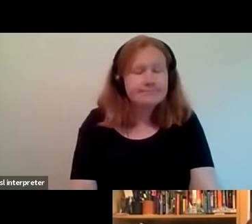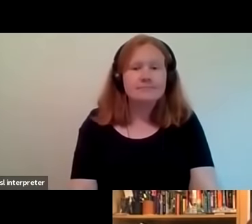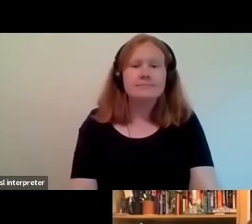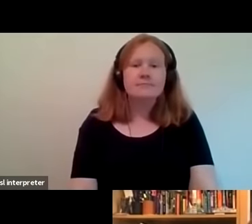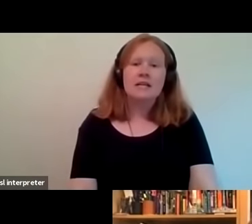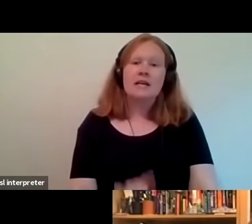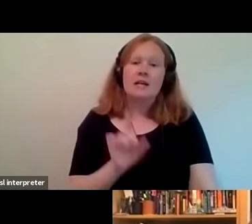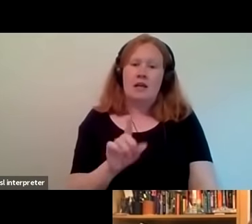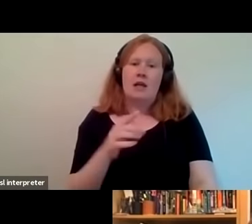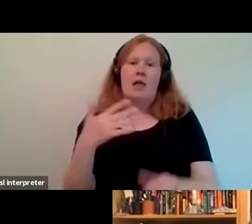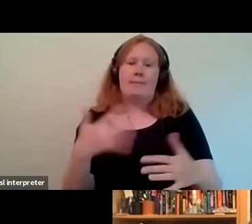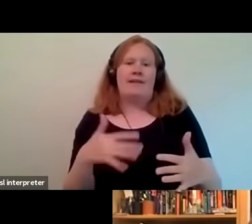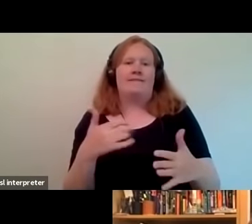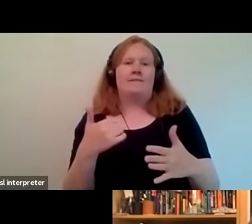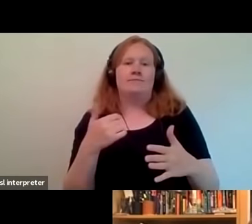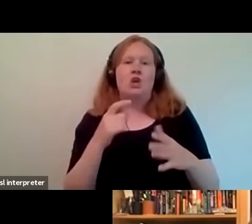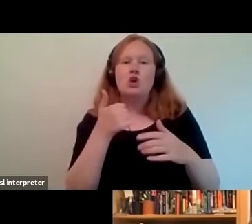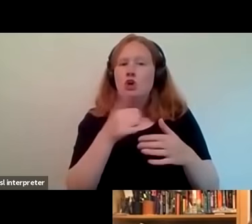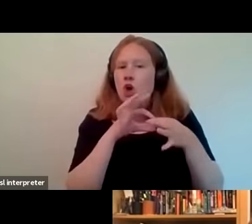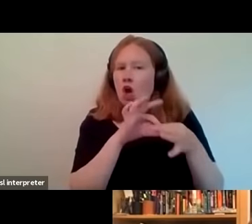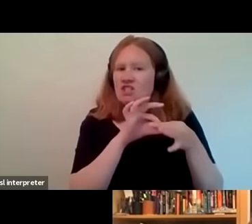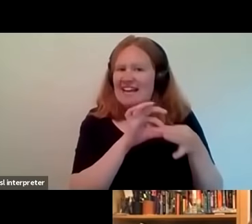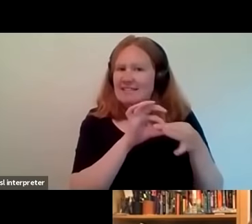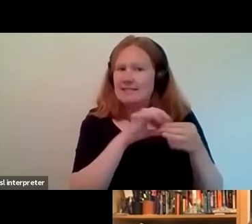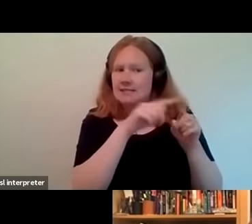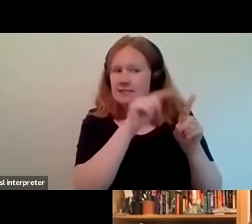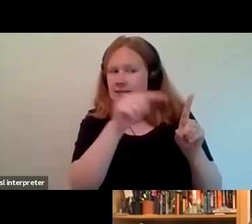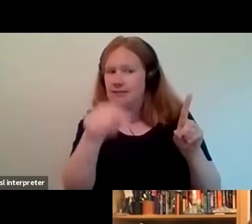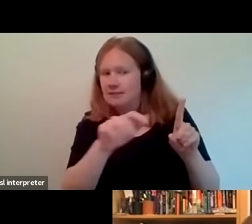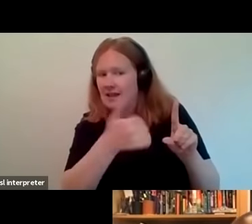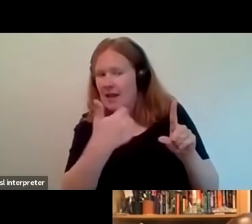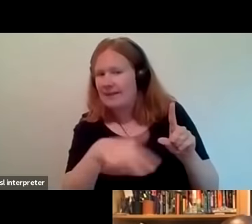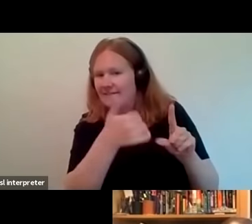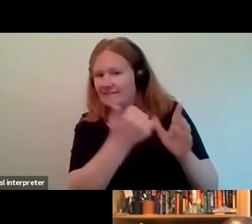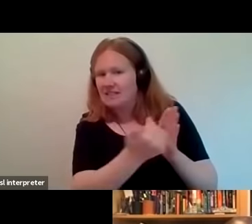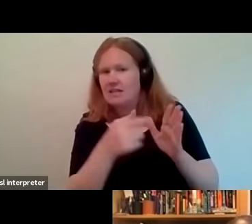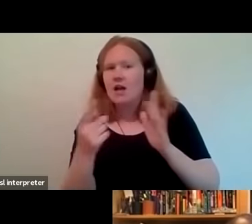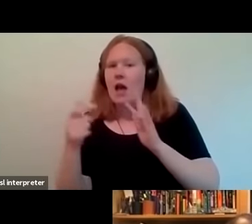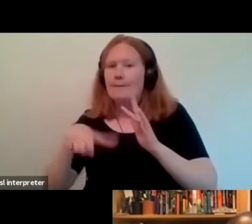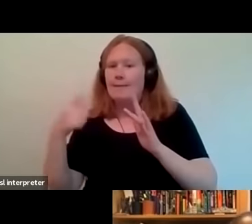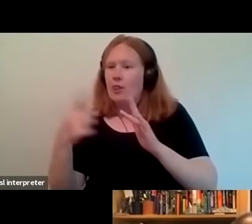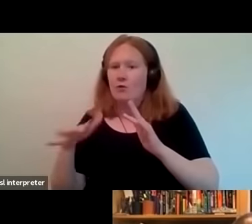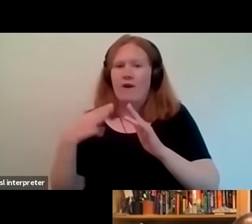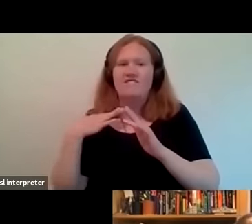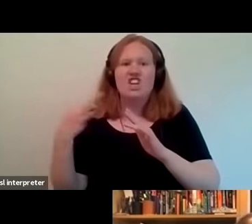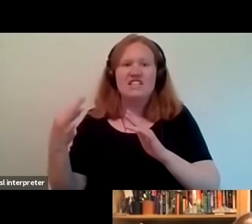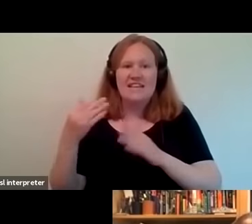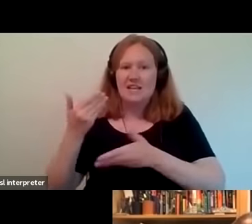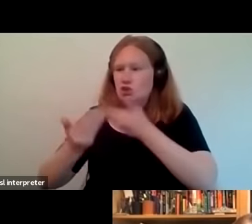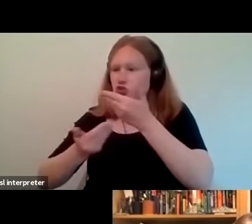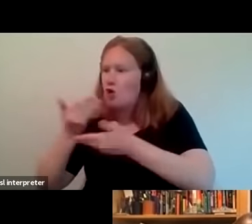amazing community contacts has really helped and amazing story finders that's the other thing that some of the story finders of the volunteers